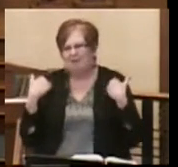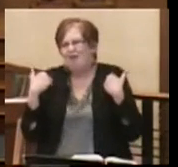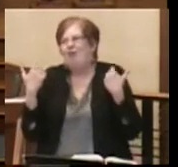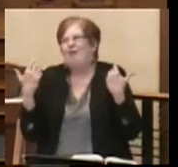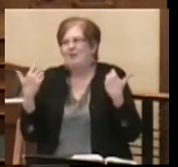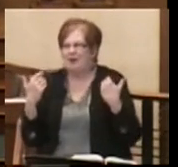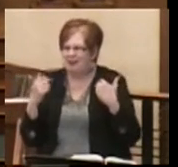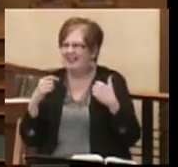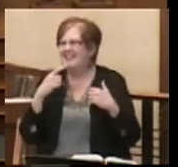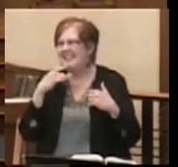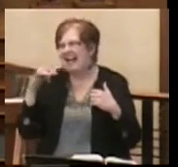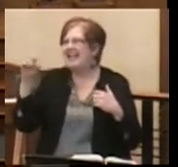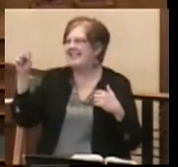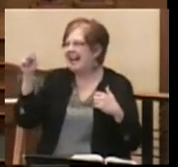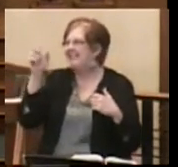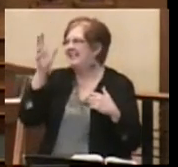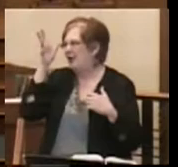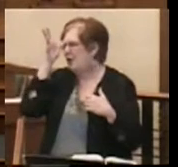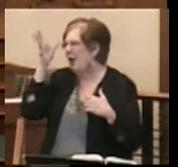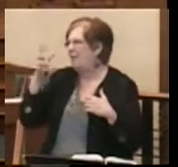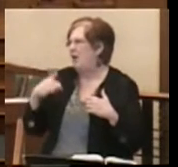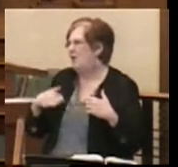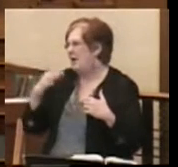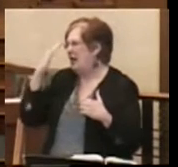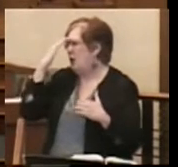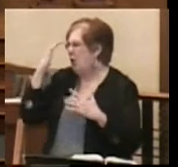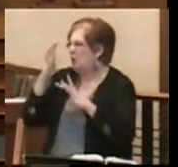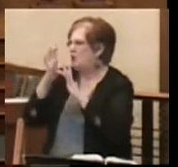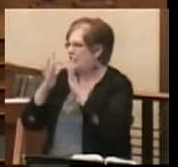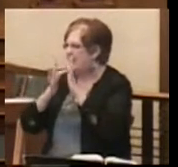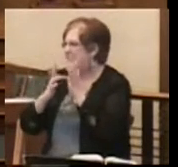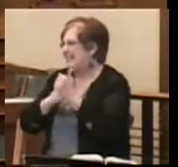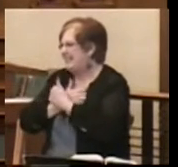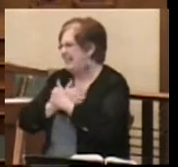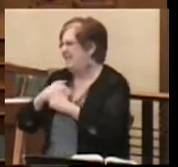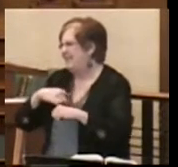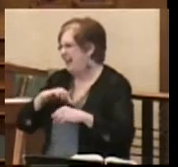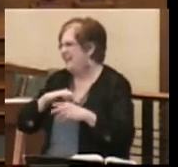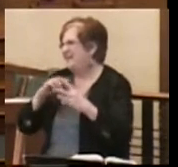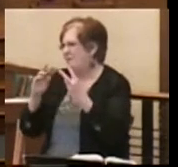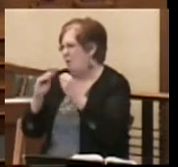shoulders and they'll say, yes, grandpa, we know Jesus loves us more.